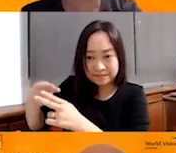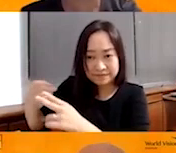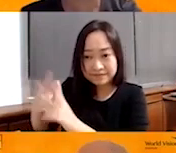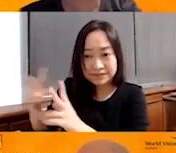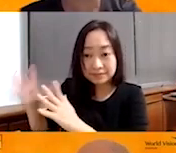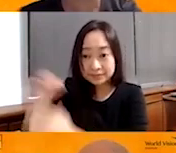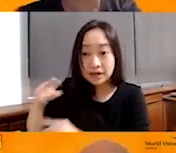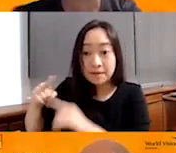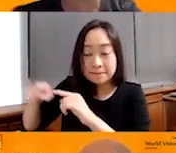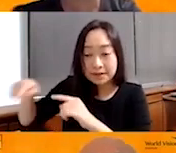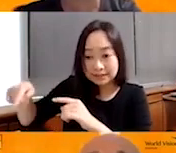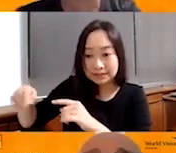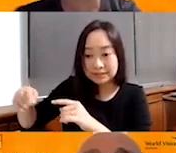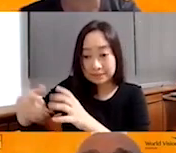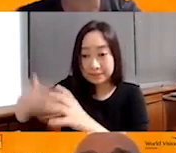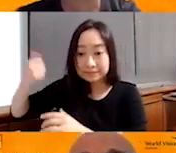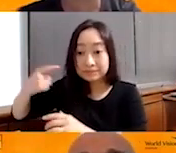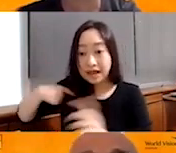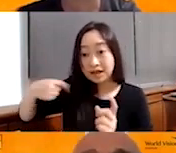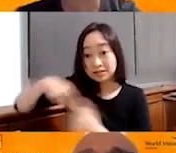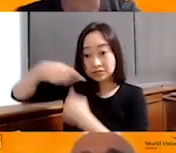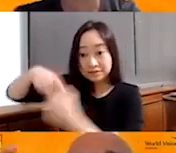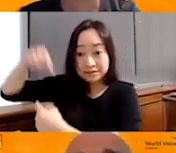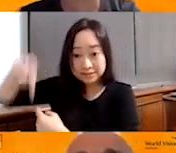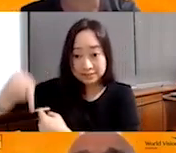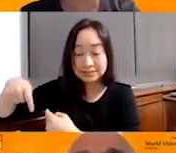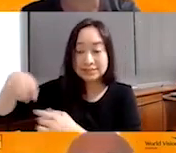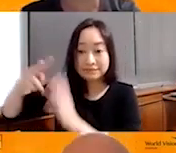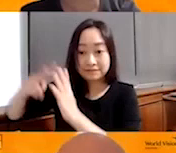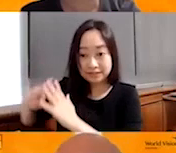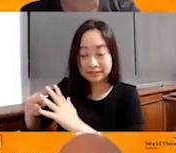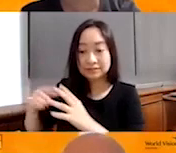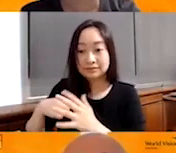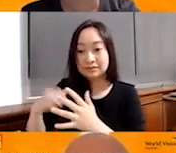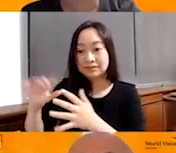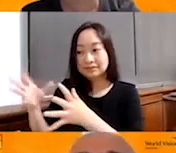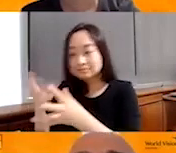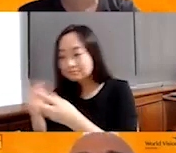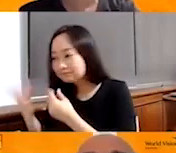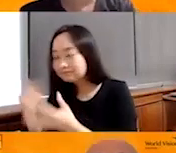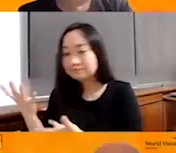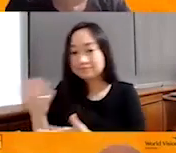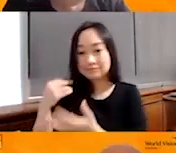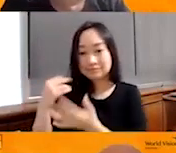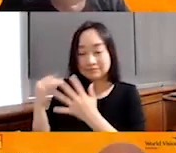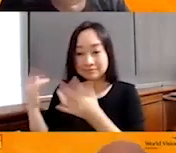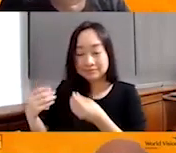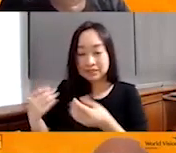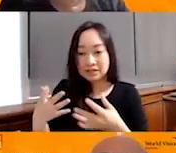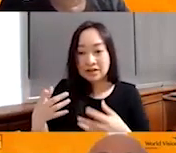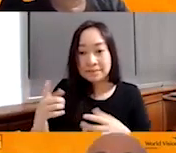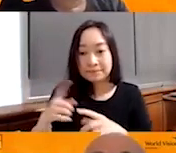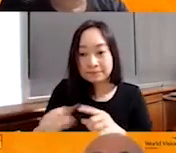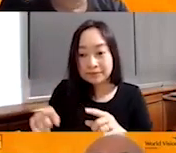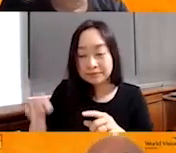in the desert. And when I was traveling there, just to give you some idea, it was 37